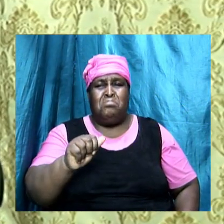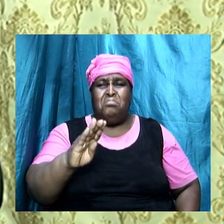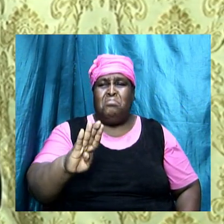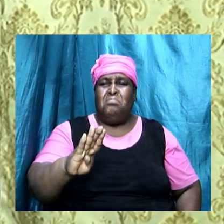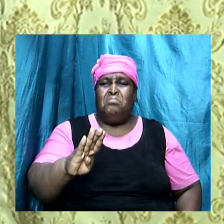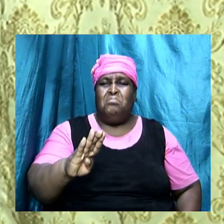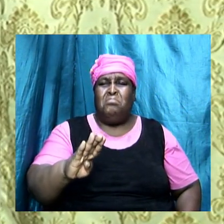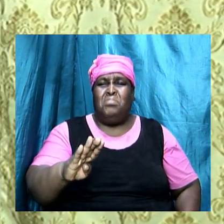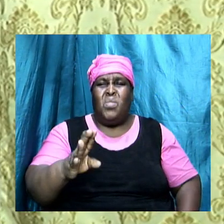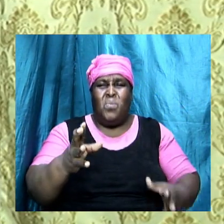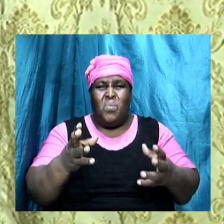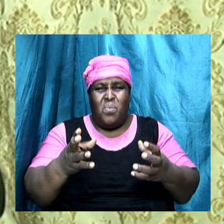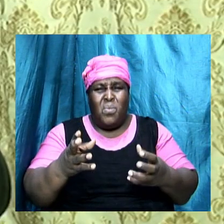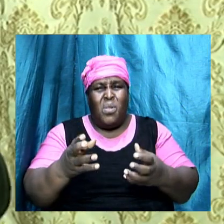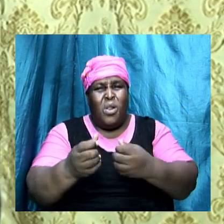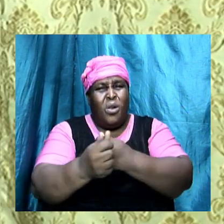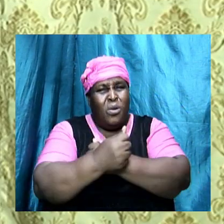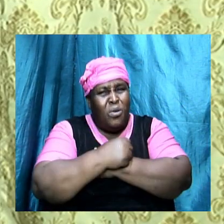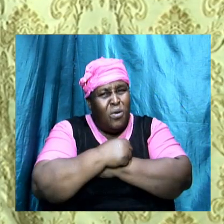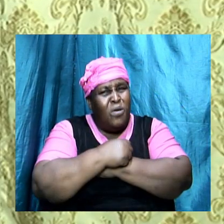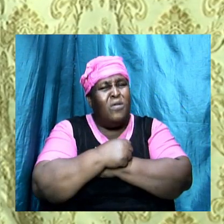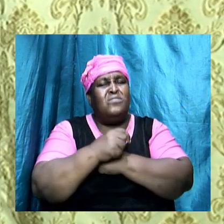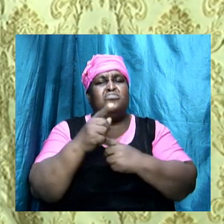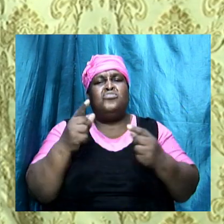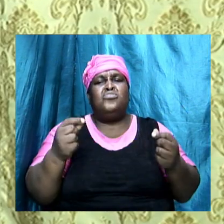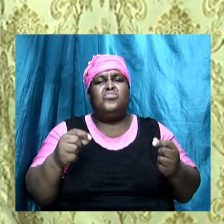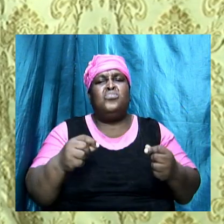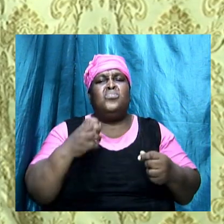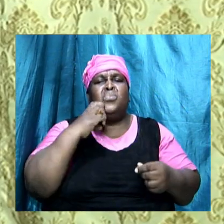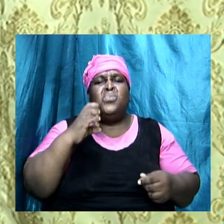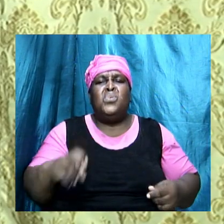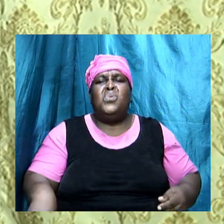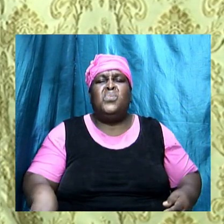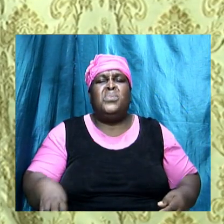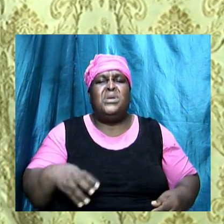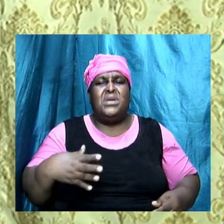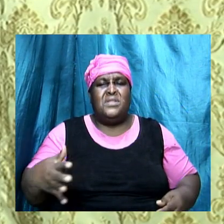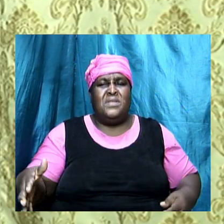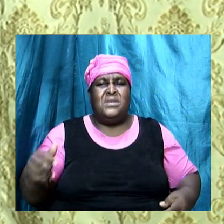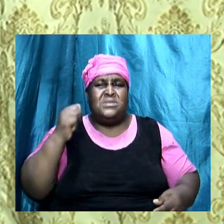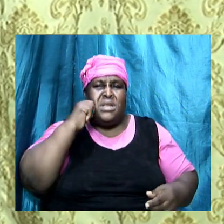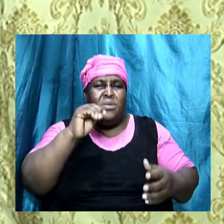Jezebel confirmed the wickedness and tore it up